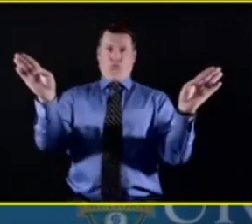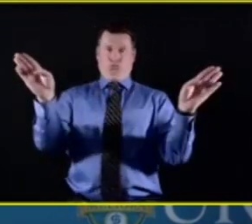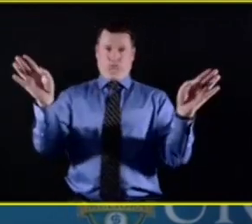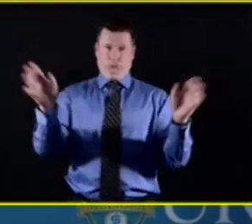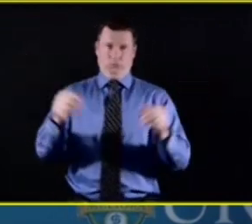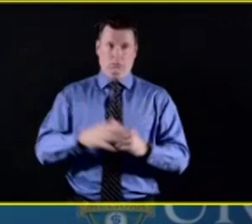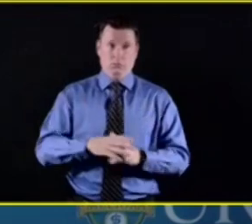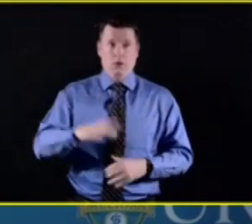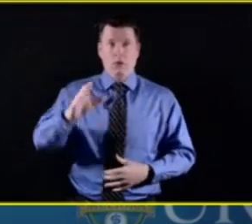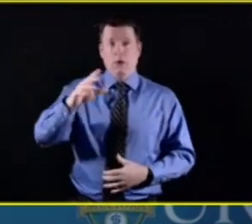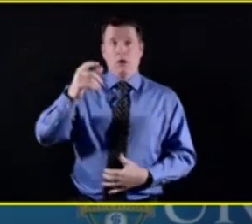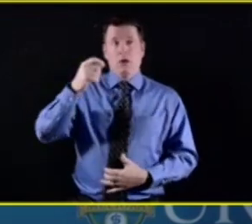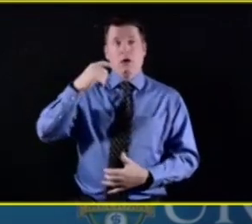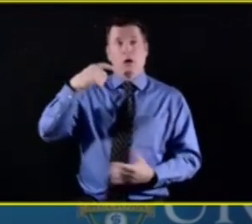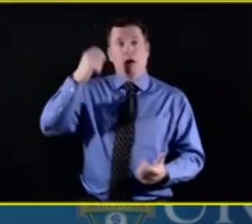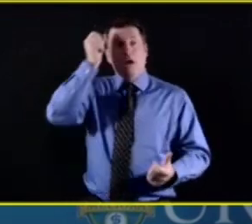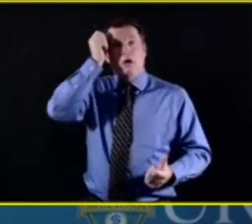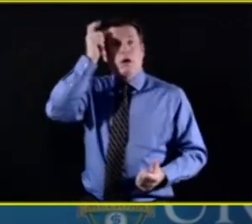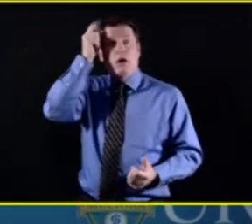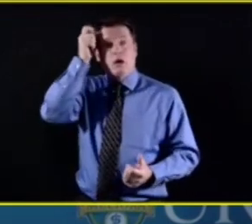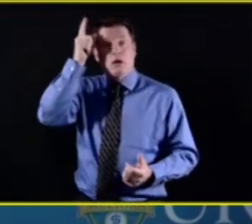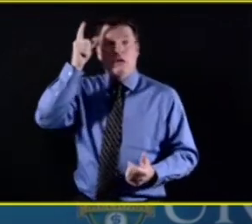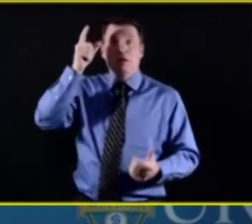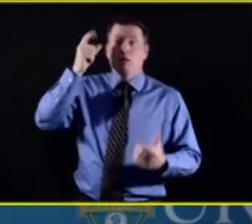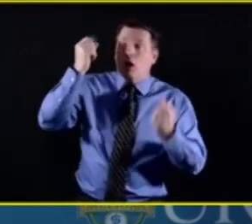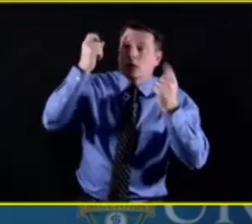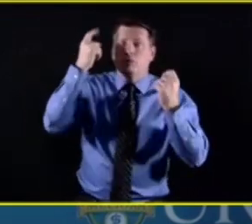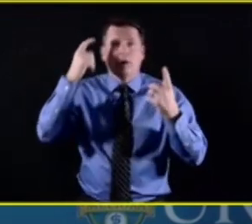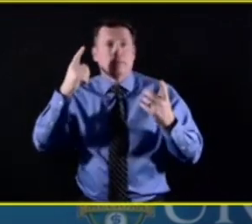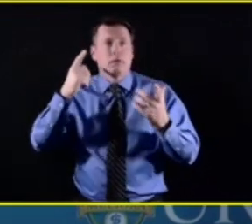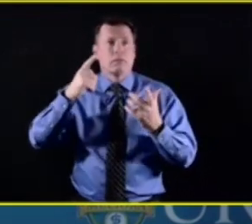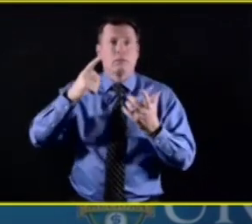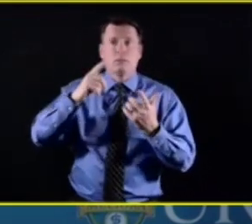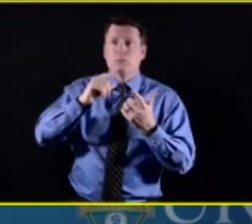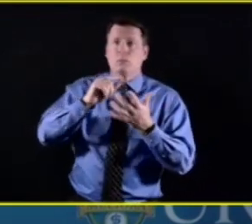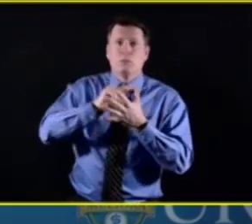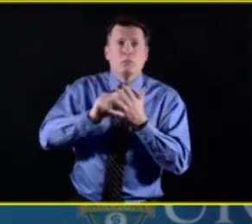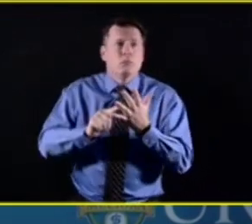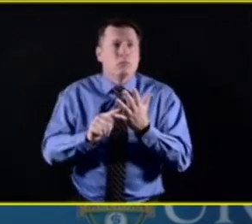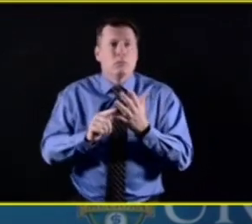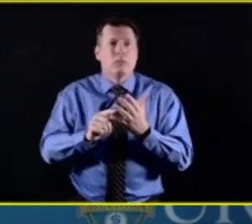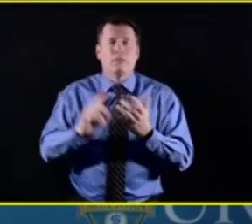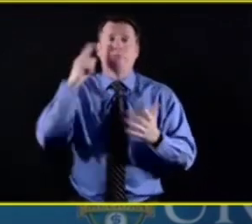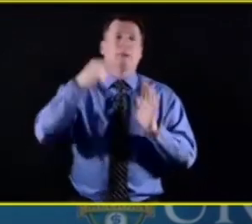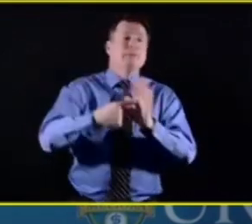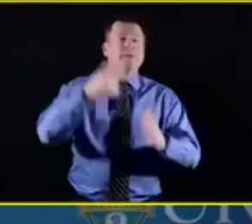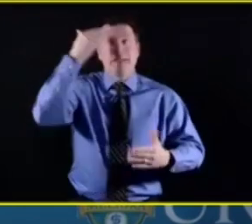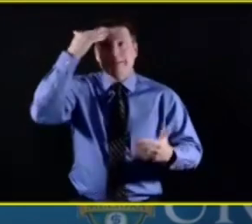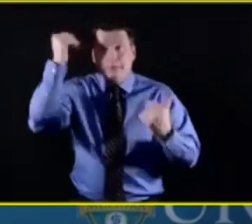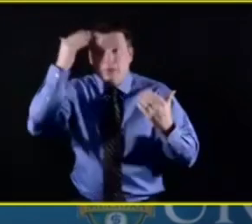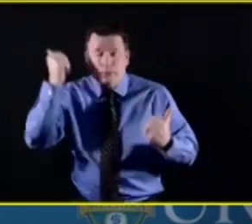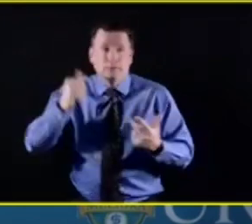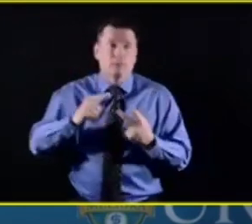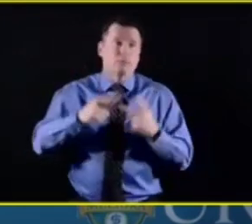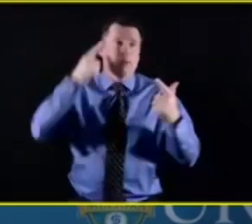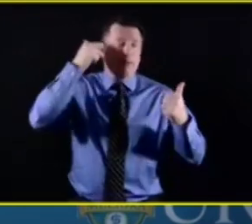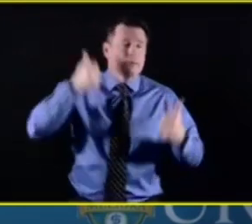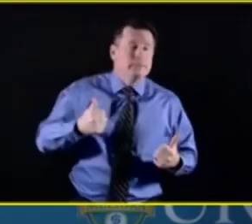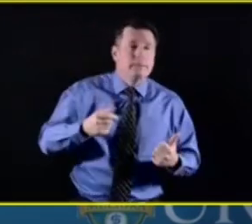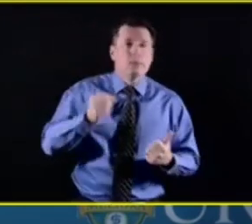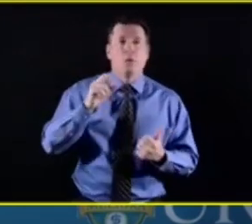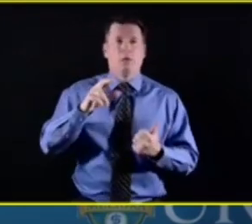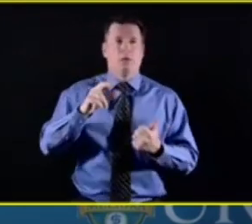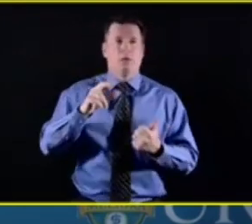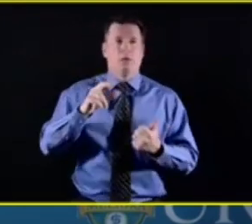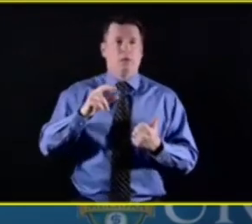process, well before they might be diagnosed with dementia, for example, then disruptions in